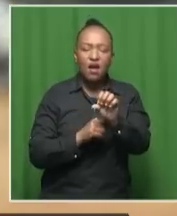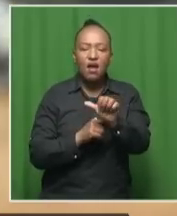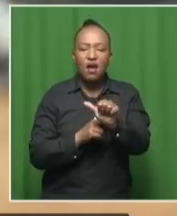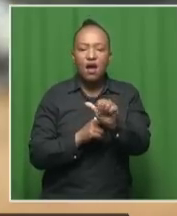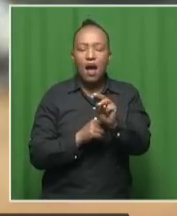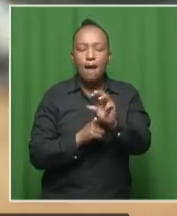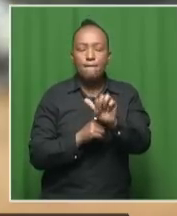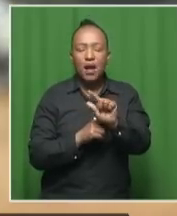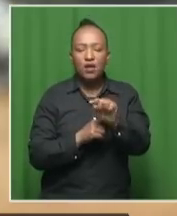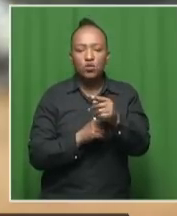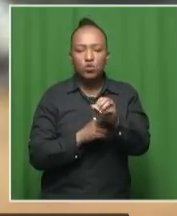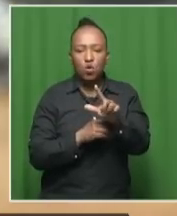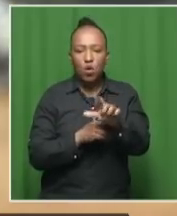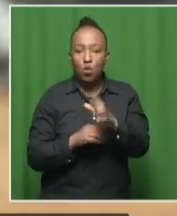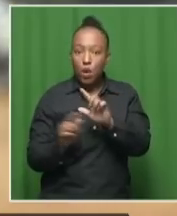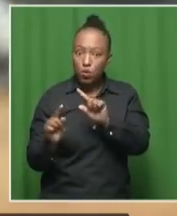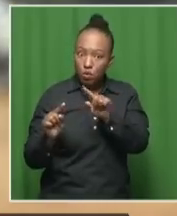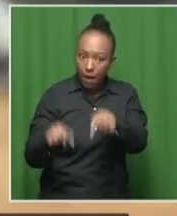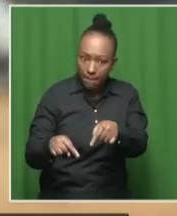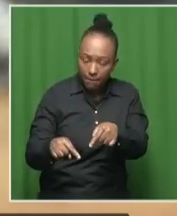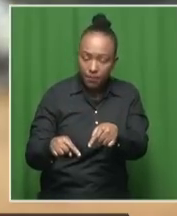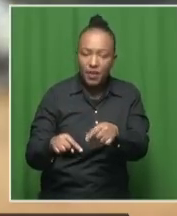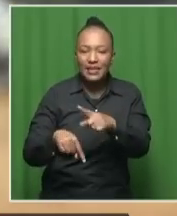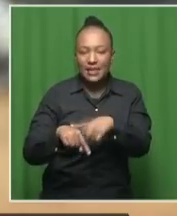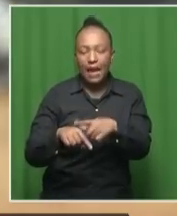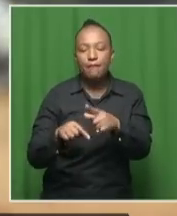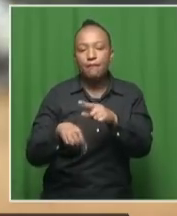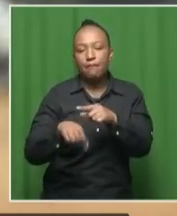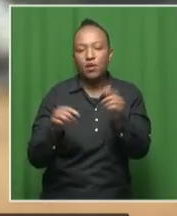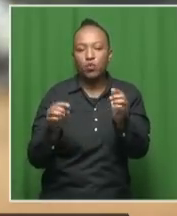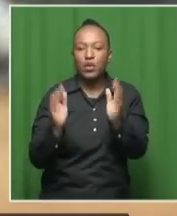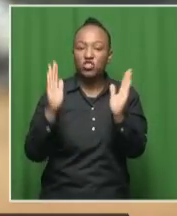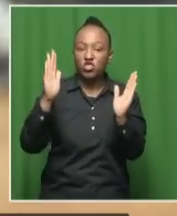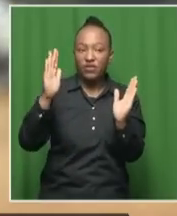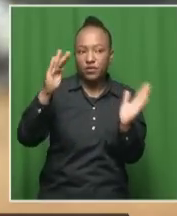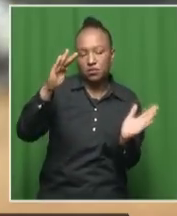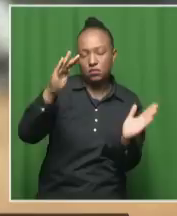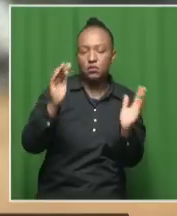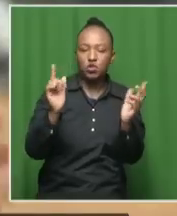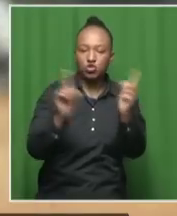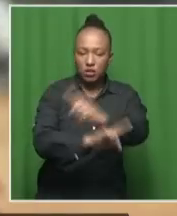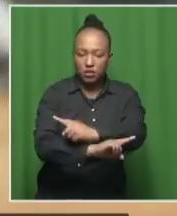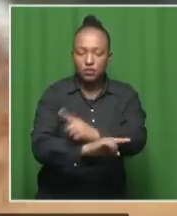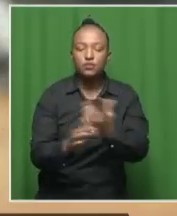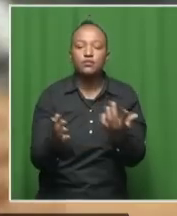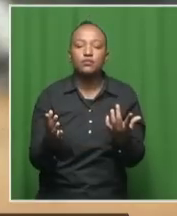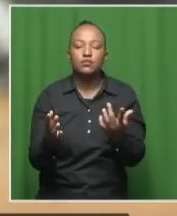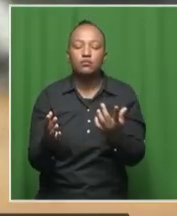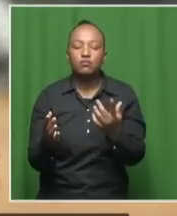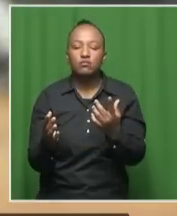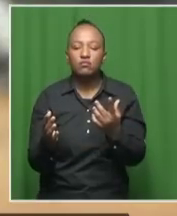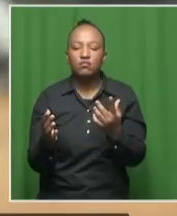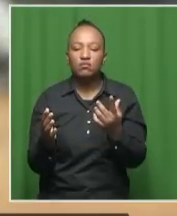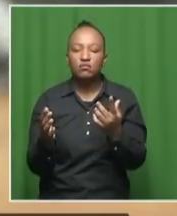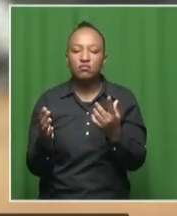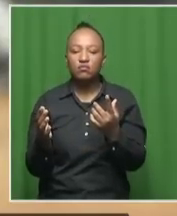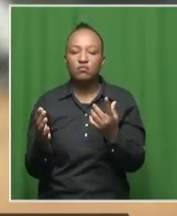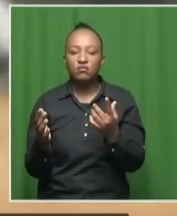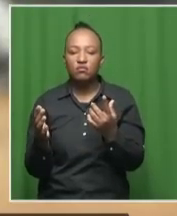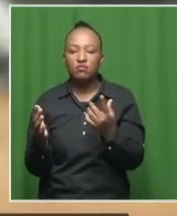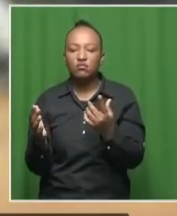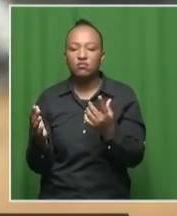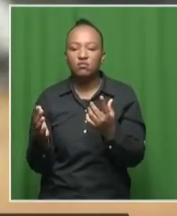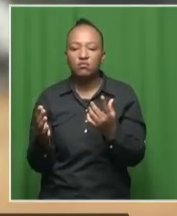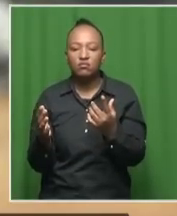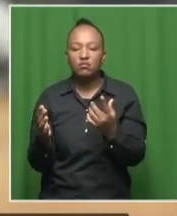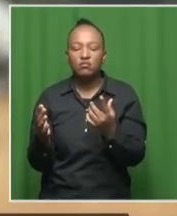guys came, you came at a time that they were changing the shift. But when you came in, I think there were two, you know, the old... We found one.